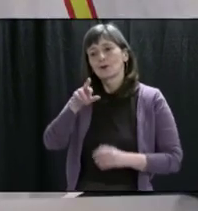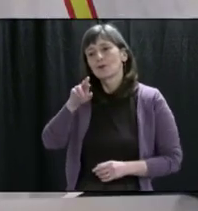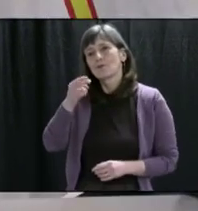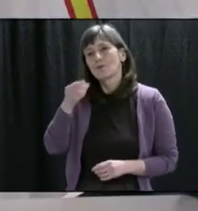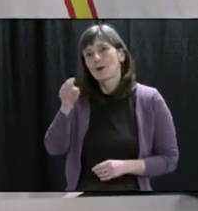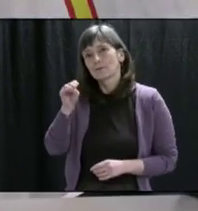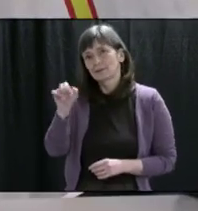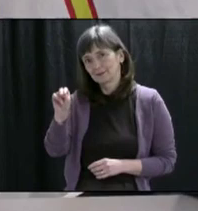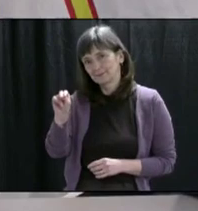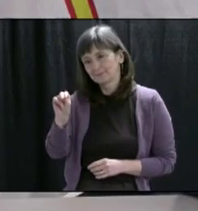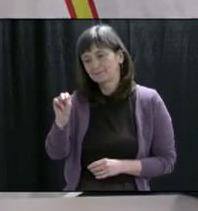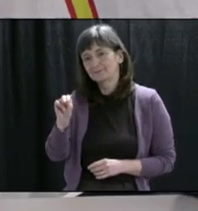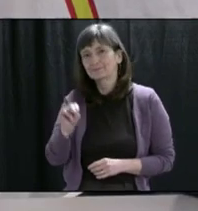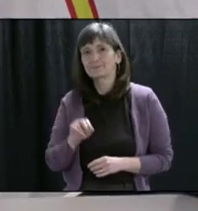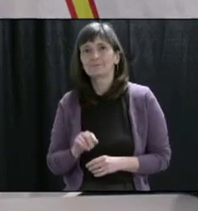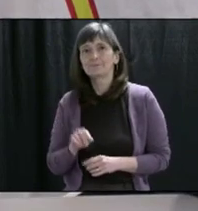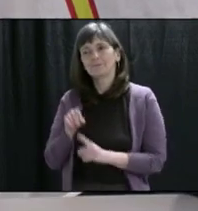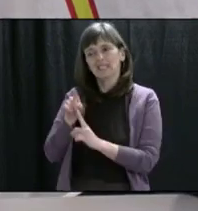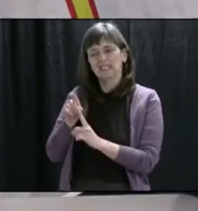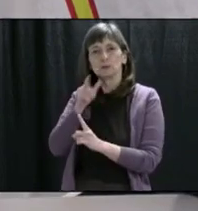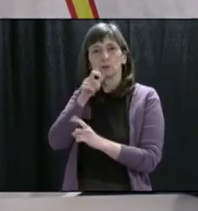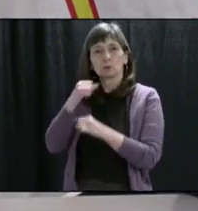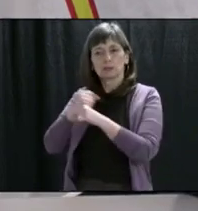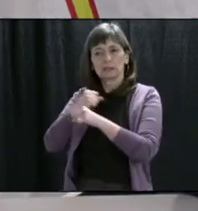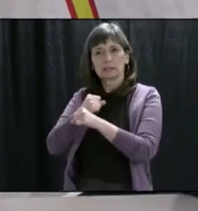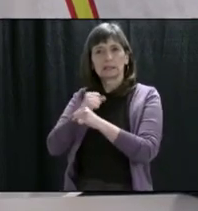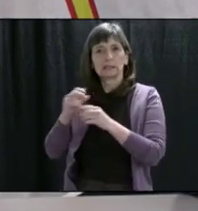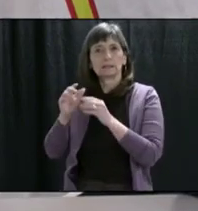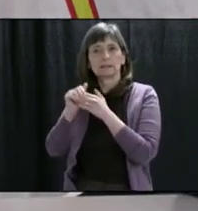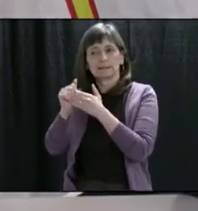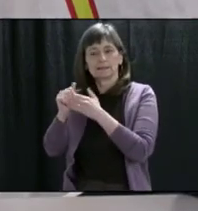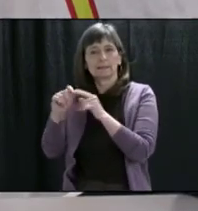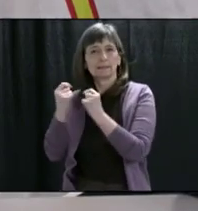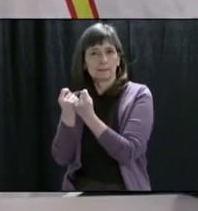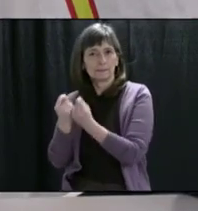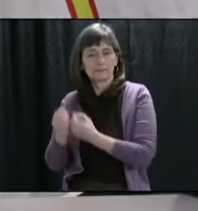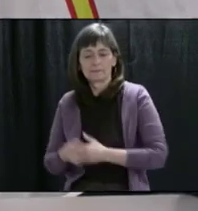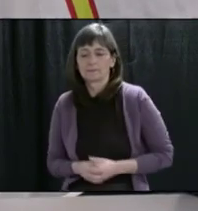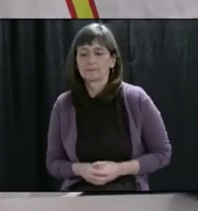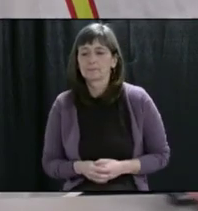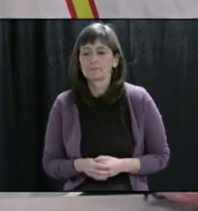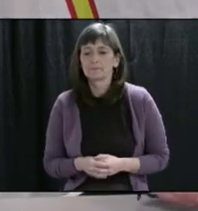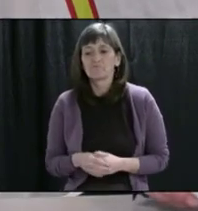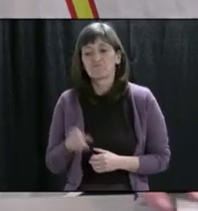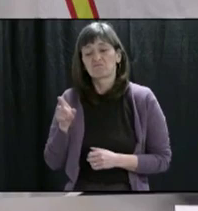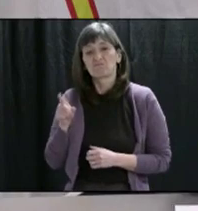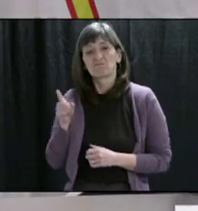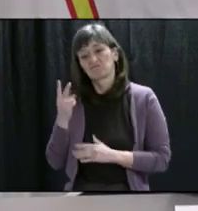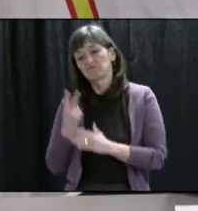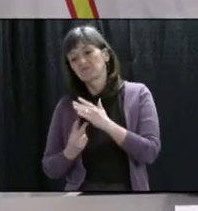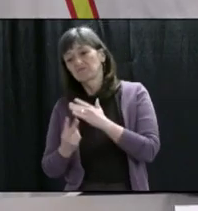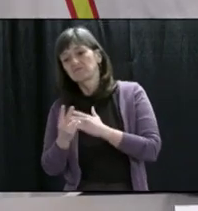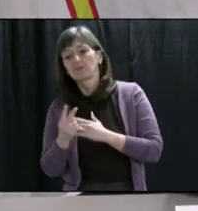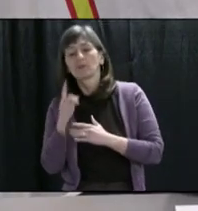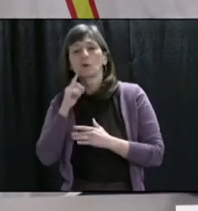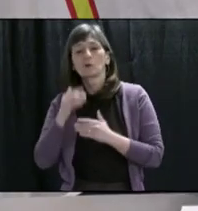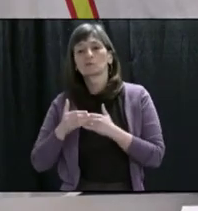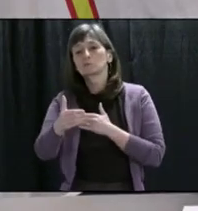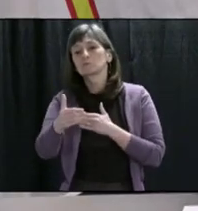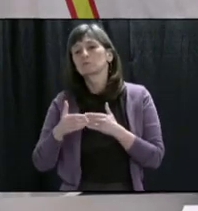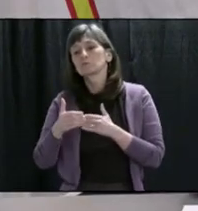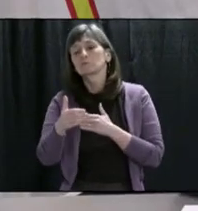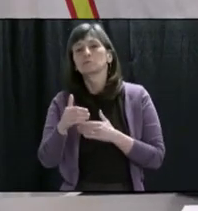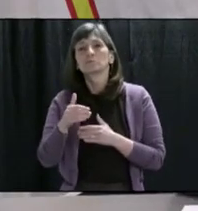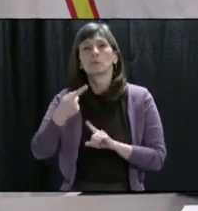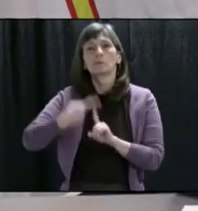Raman last night, he leads our core analytics team, and he presented projections for the next 30 to 60 days, as you've